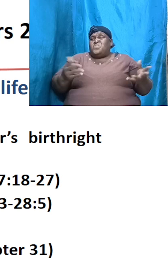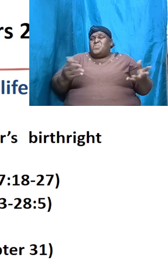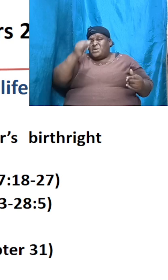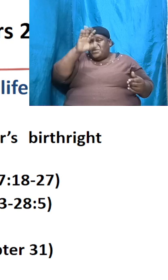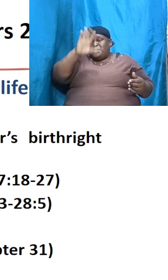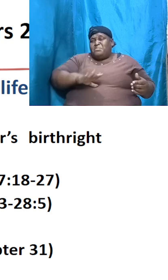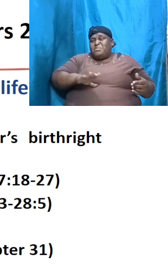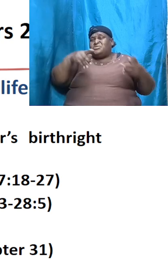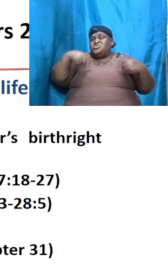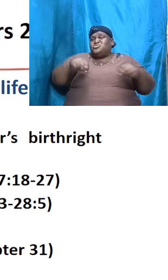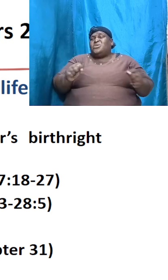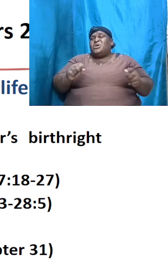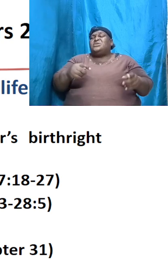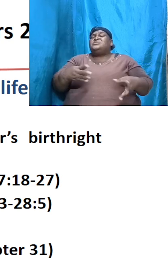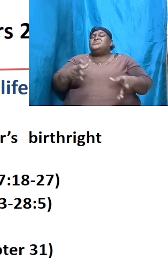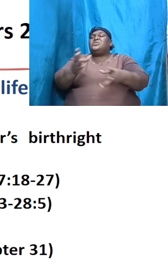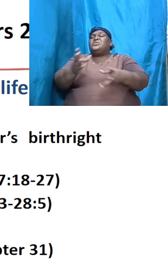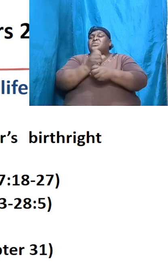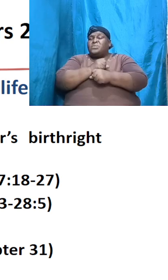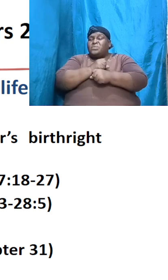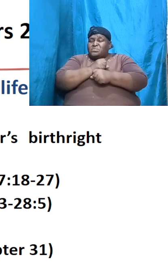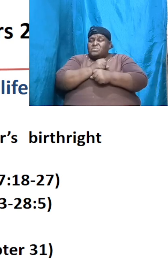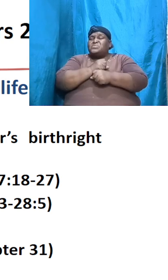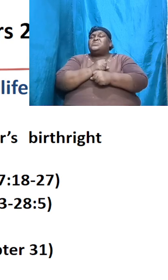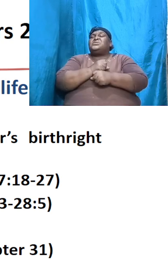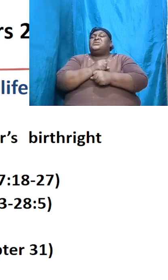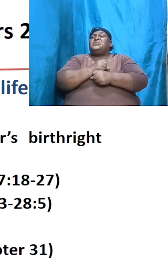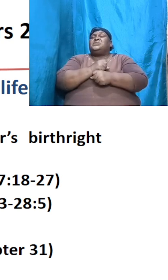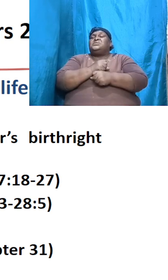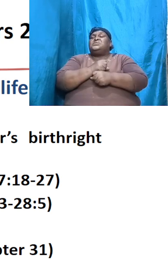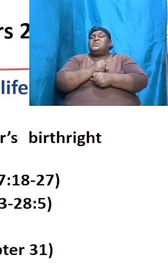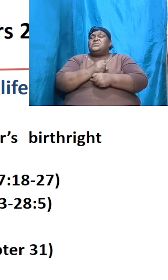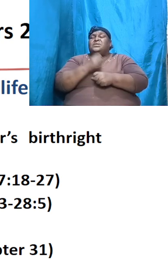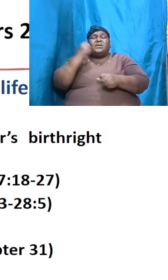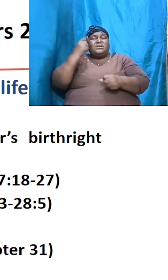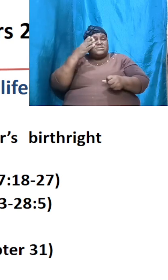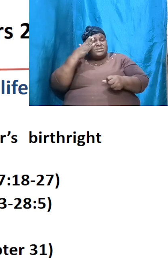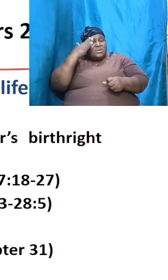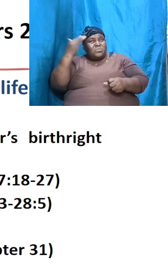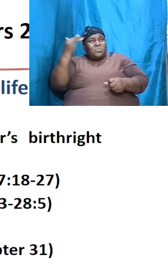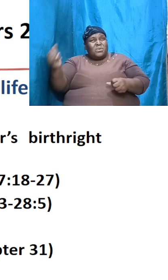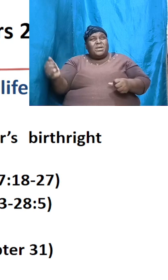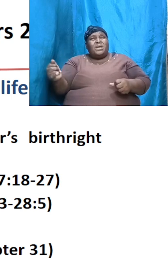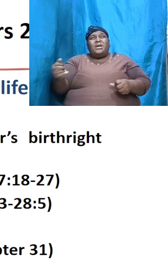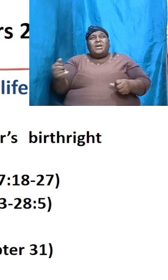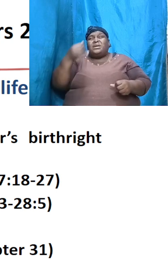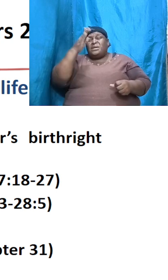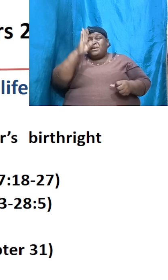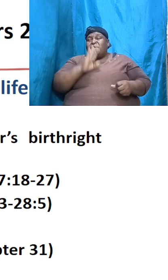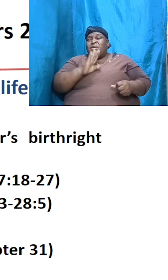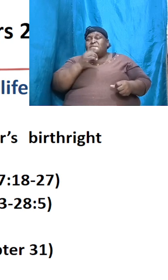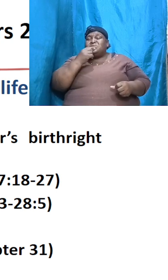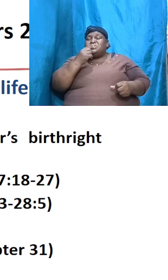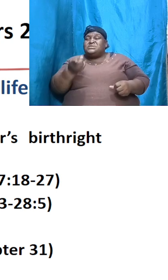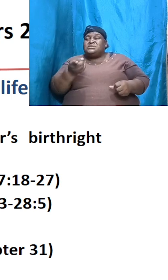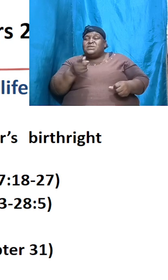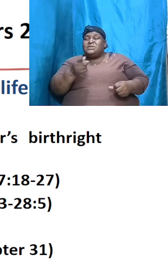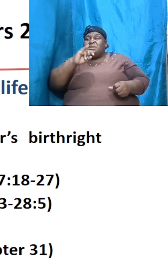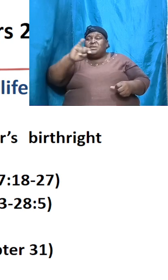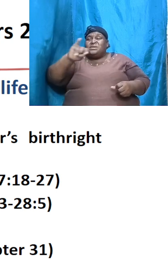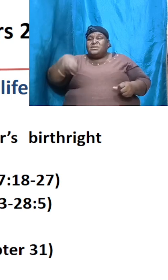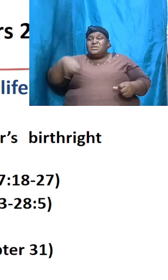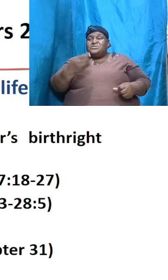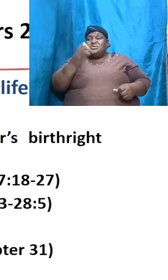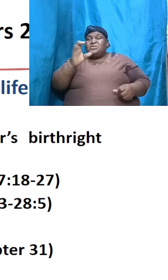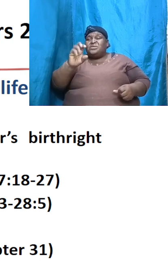was trying to achieve and accomplish you can understand why God might later on at some point have said Jacob I